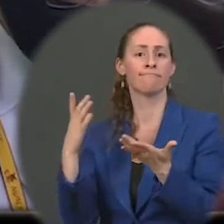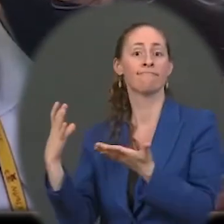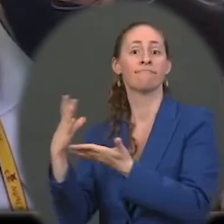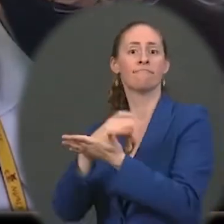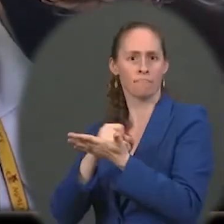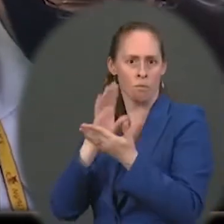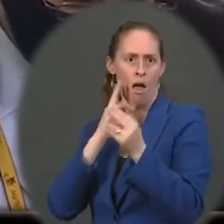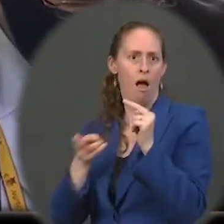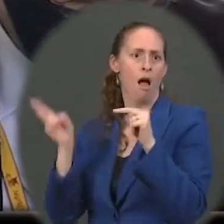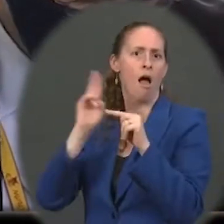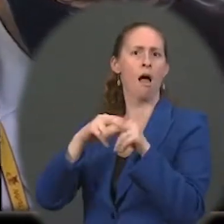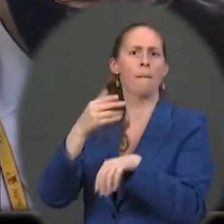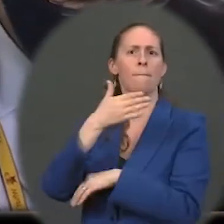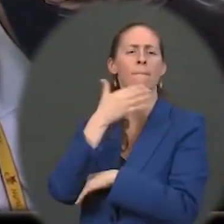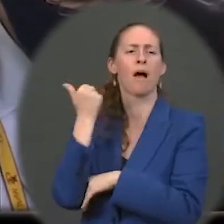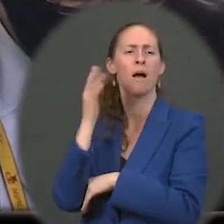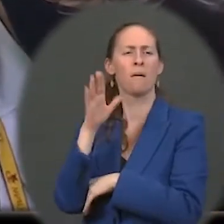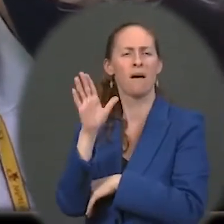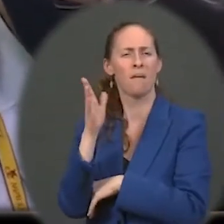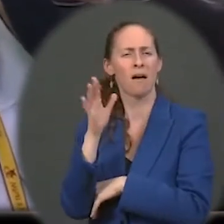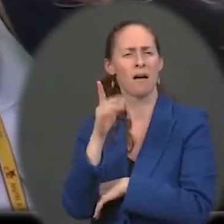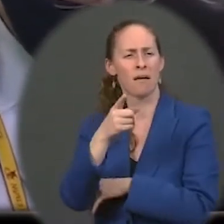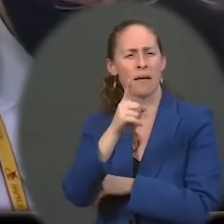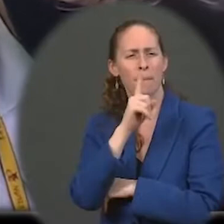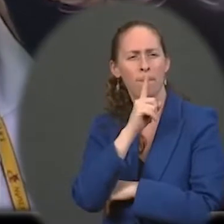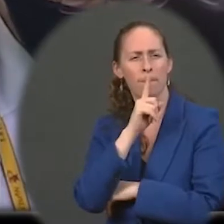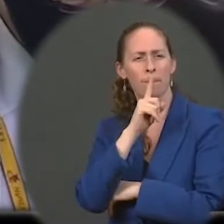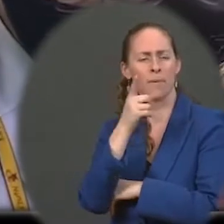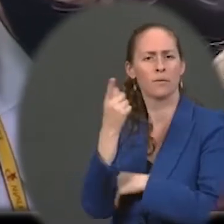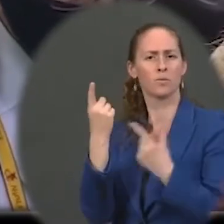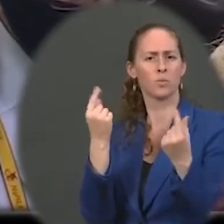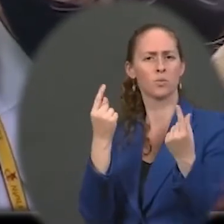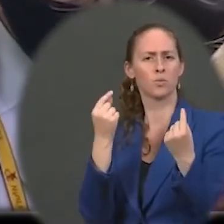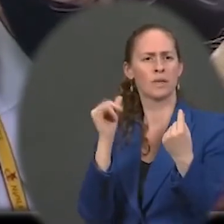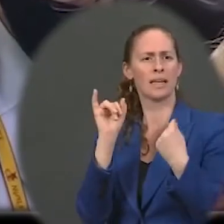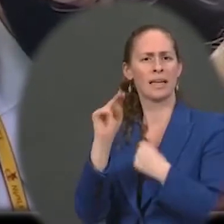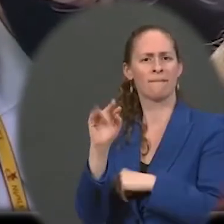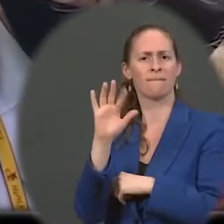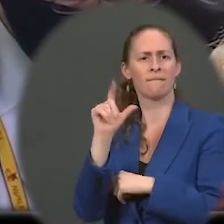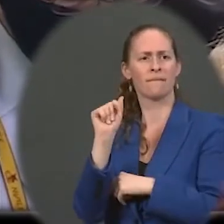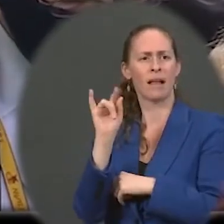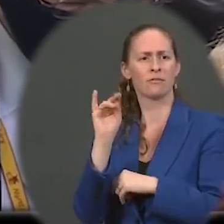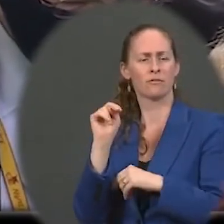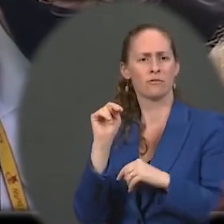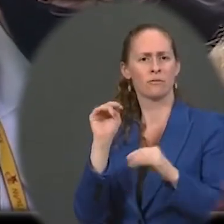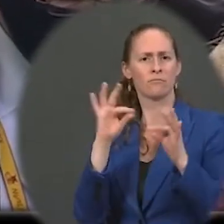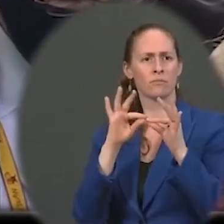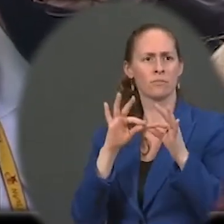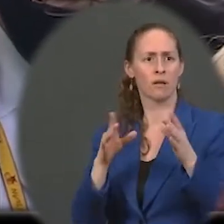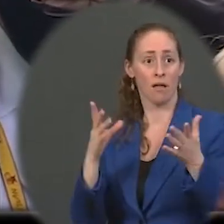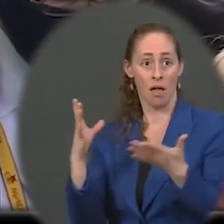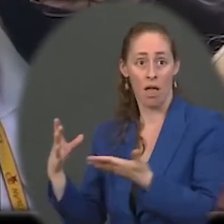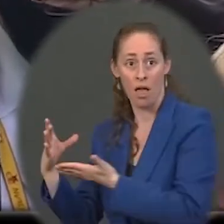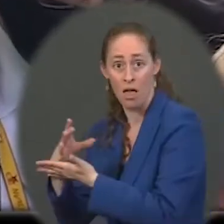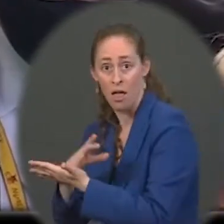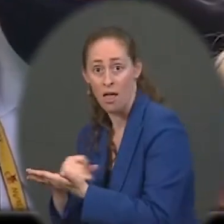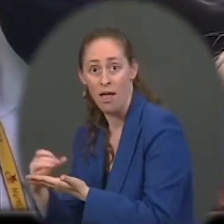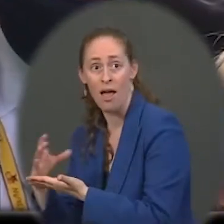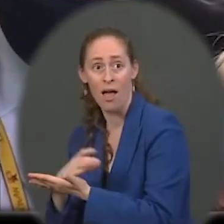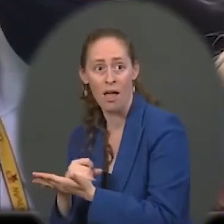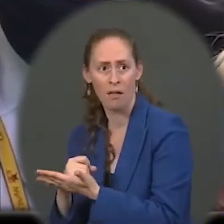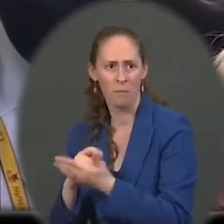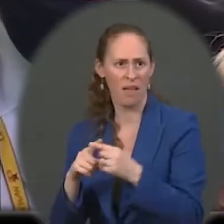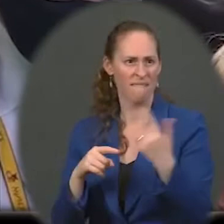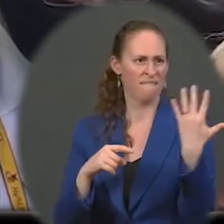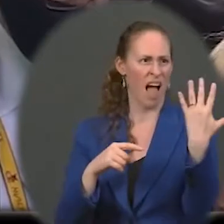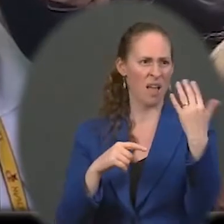But there's no mention of inflation in that. And while wages are up almost 4.5 percent, inflation is up 5 percent. So any bump